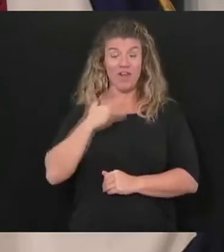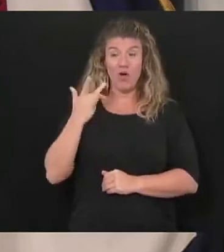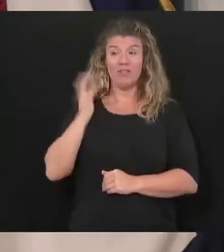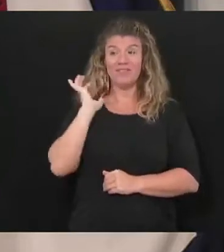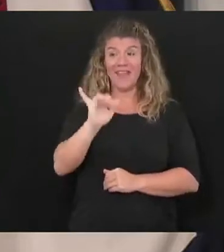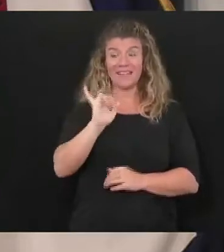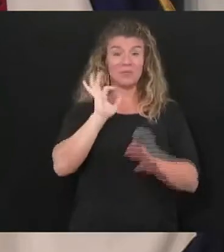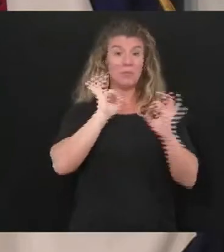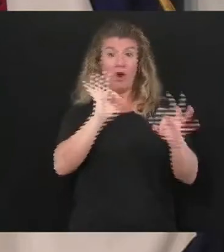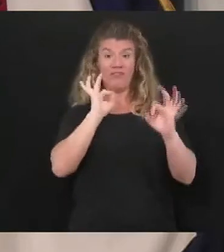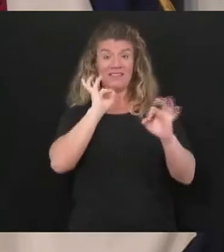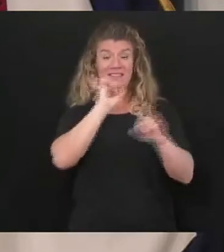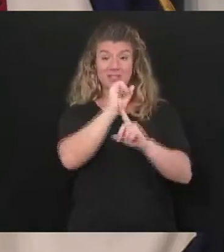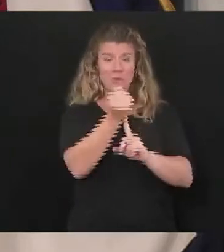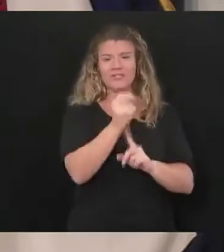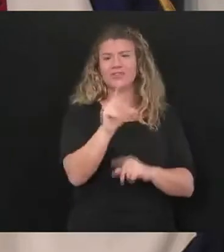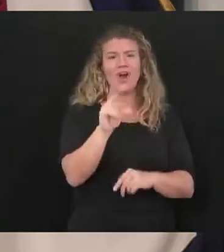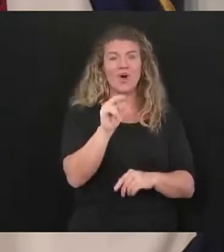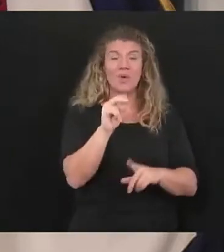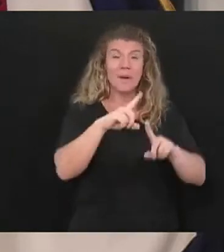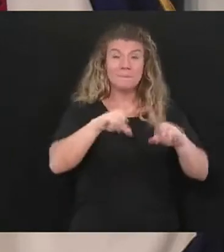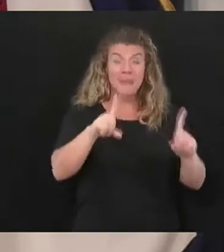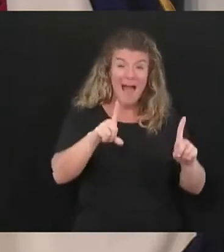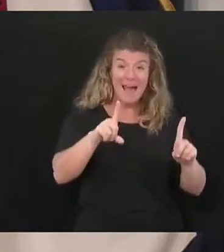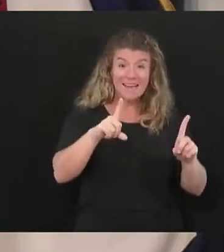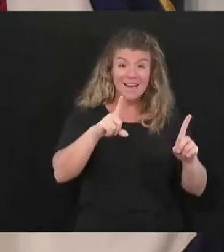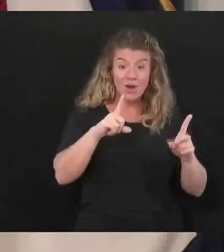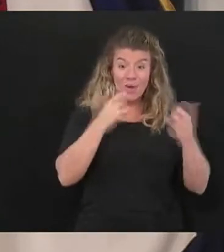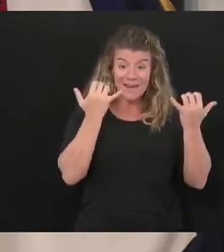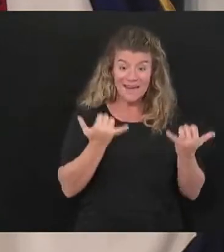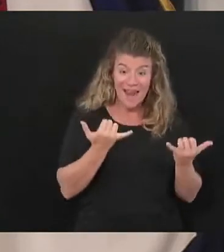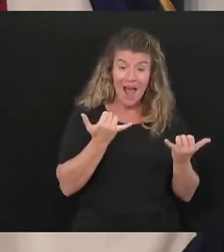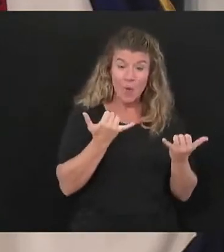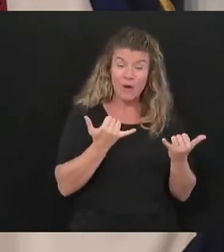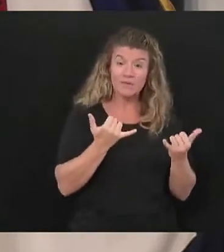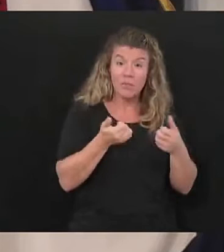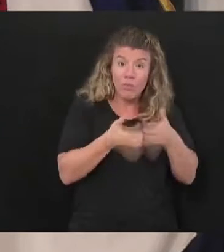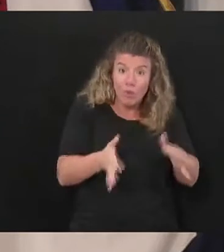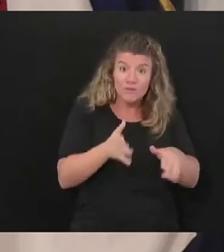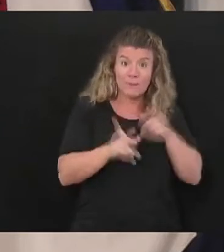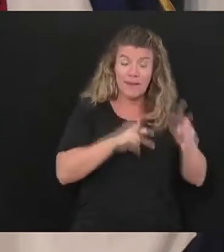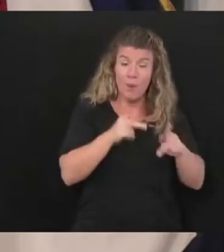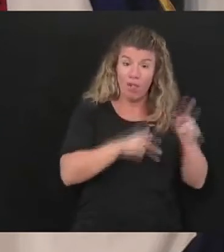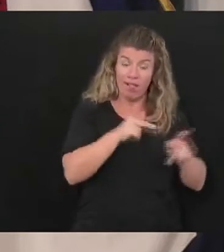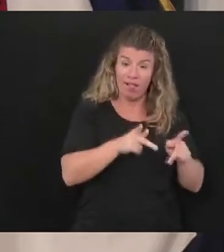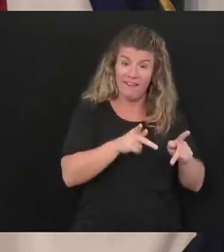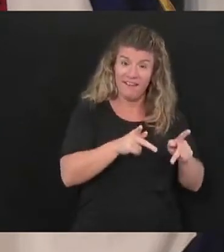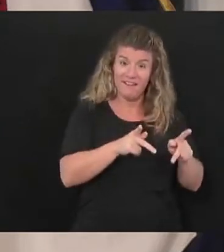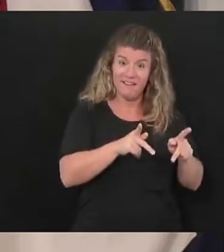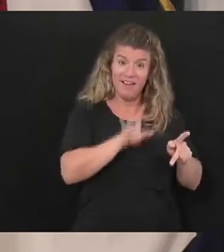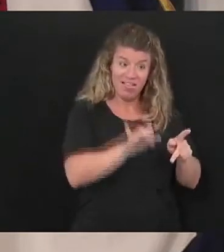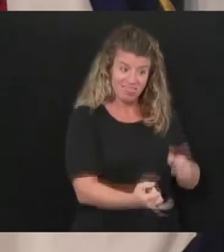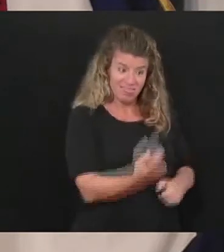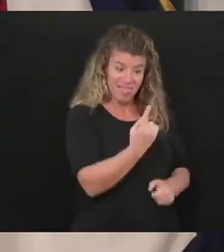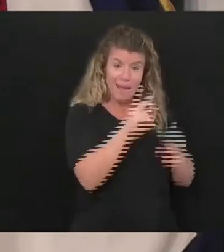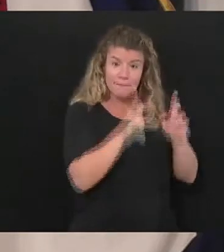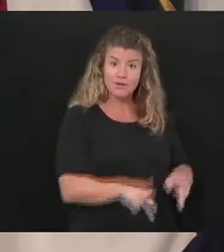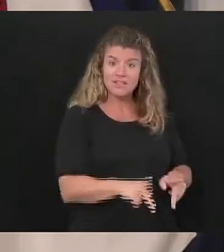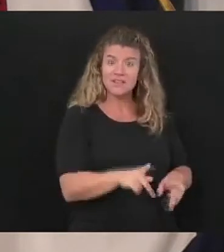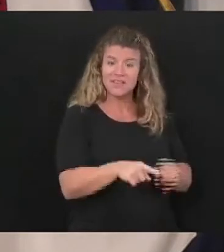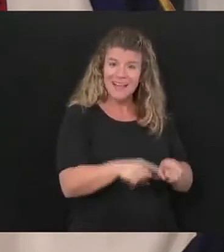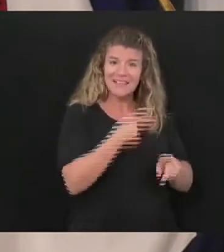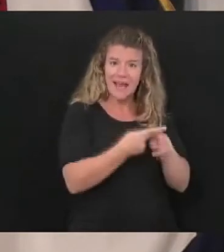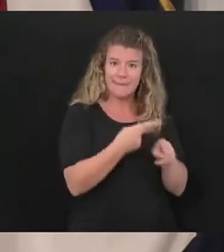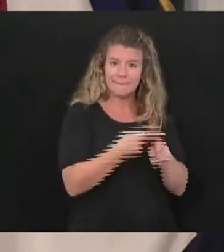but when we've got to deal with losing somebody, that somebody is a name. And